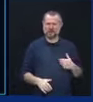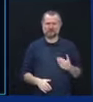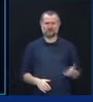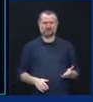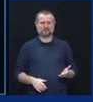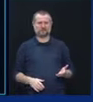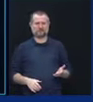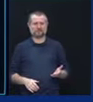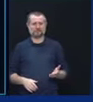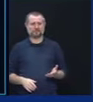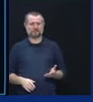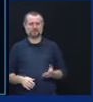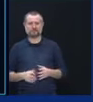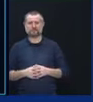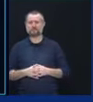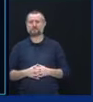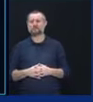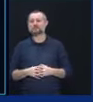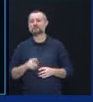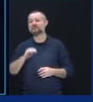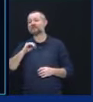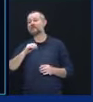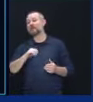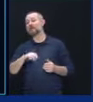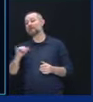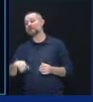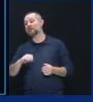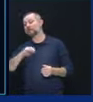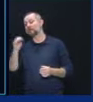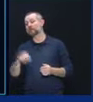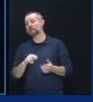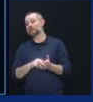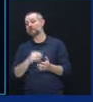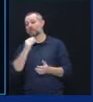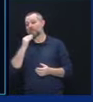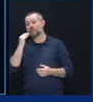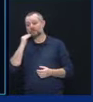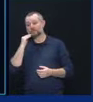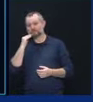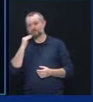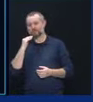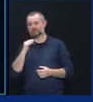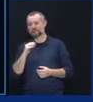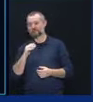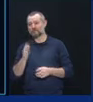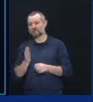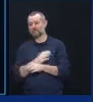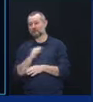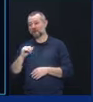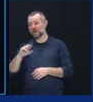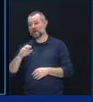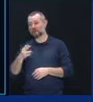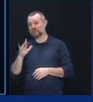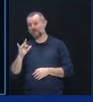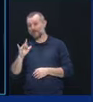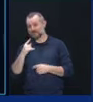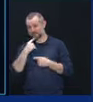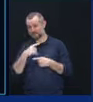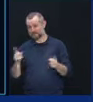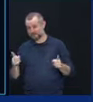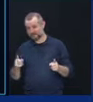the rate of death in nursing homes before the March 25th memo,